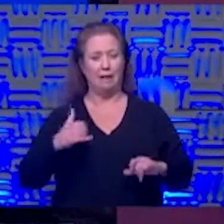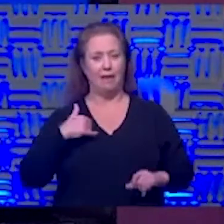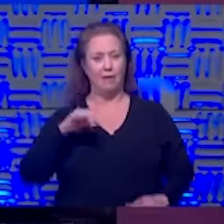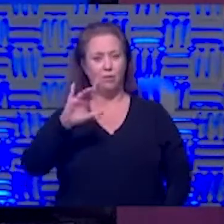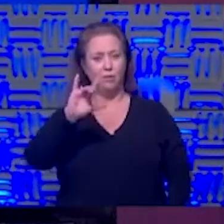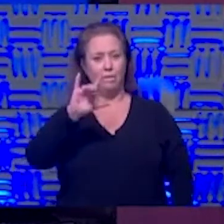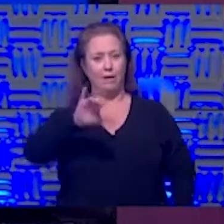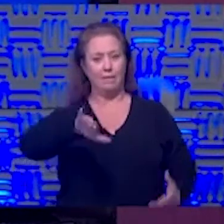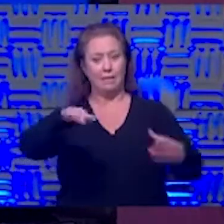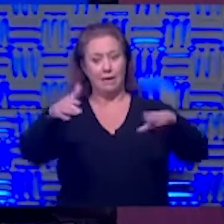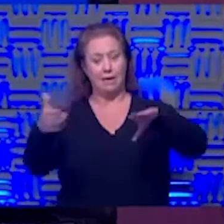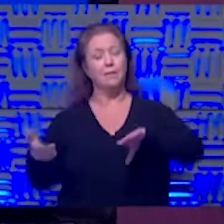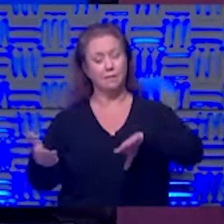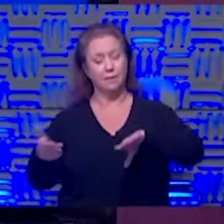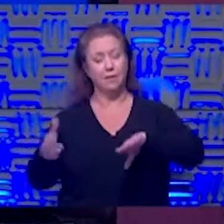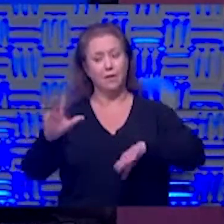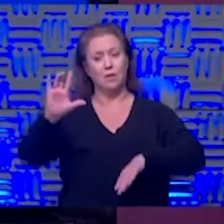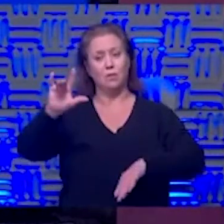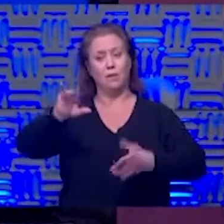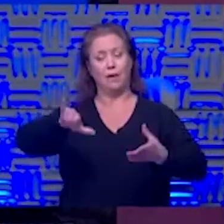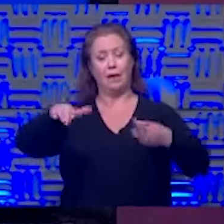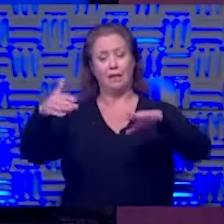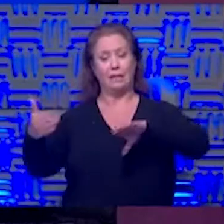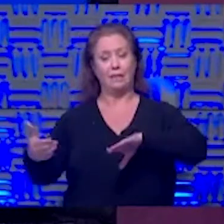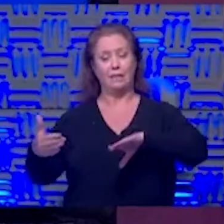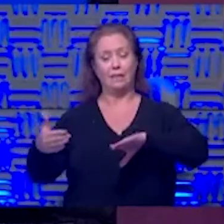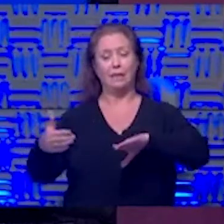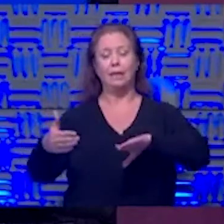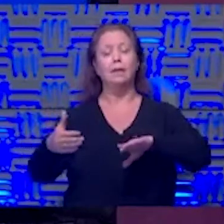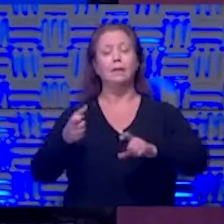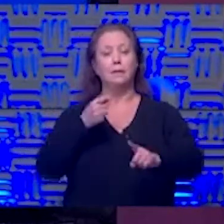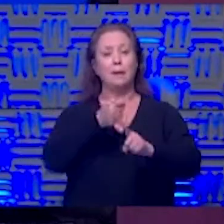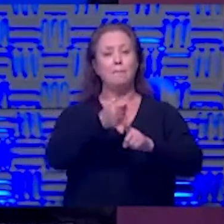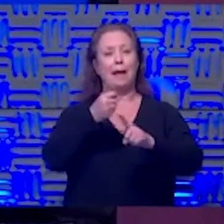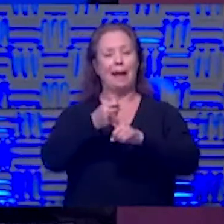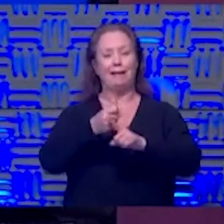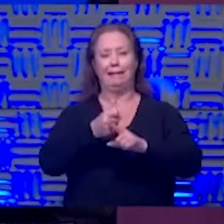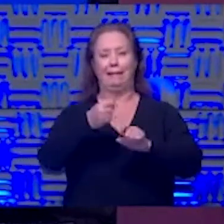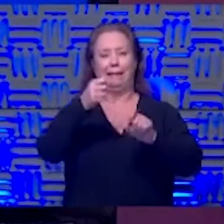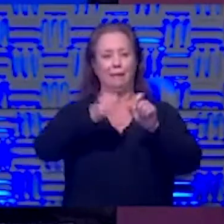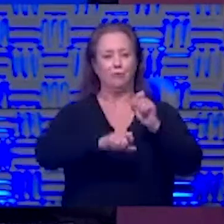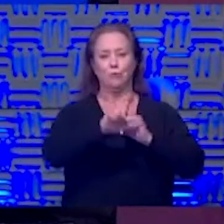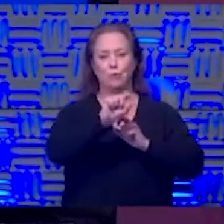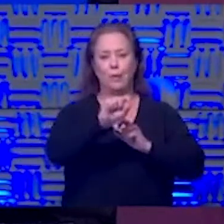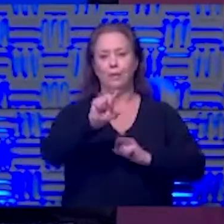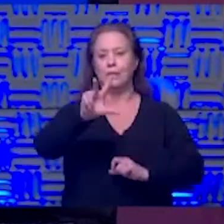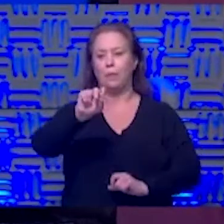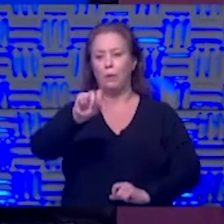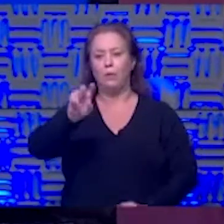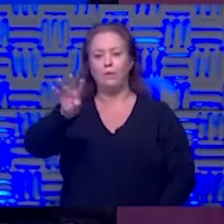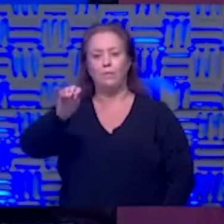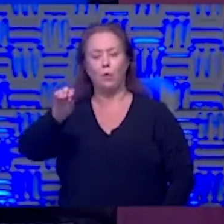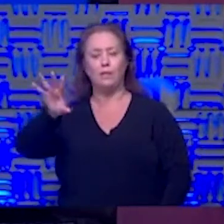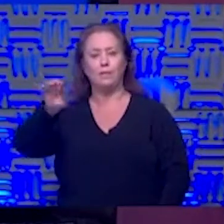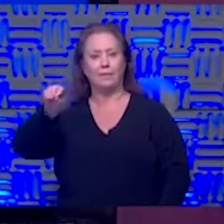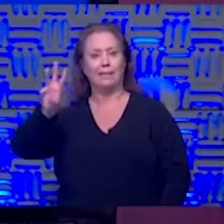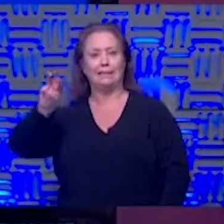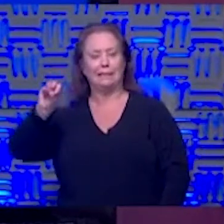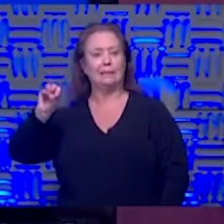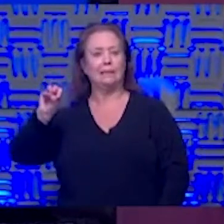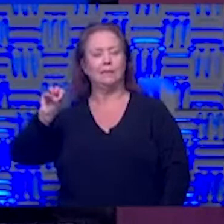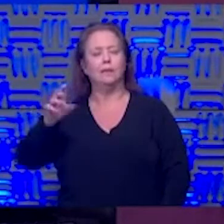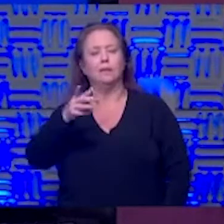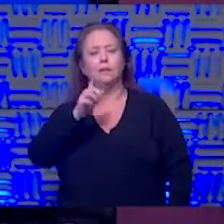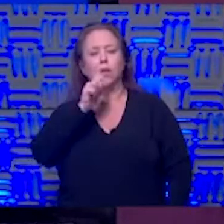and those 25 deaths have occurred in every decade of life so don't